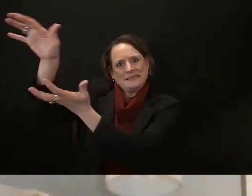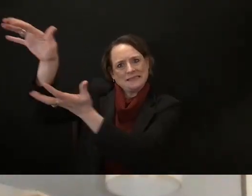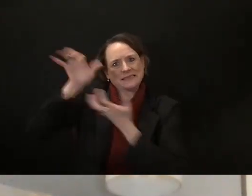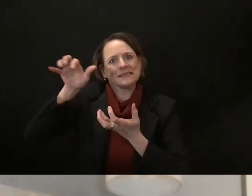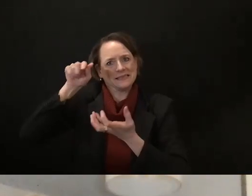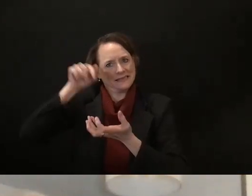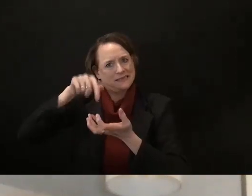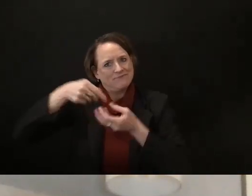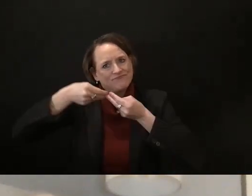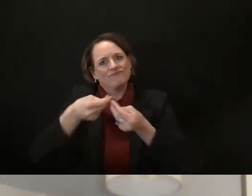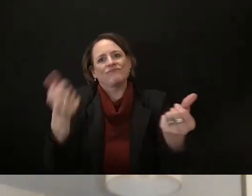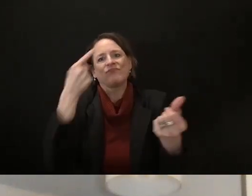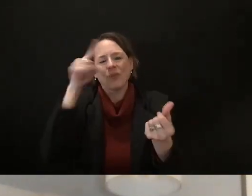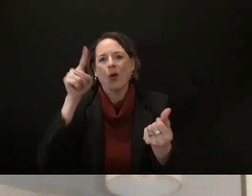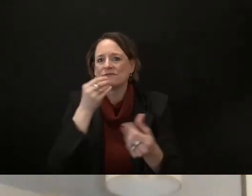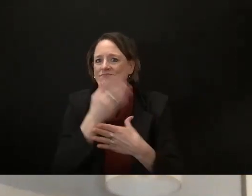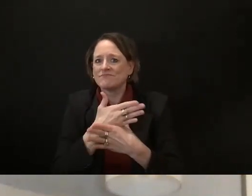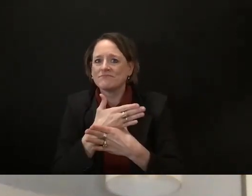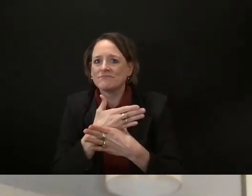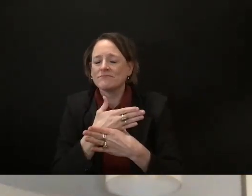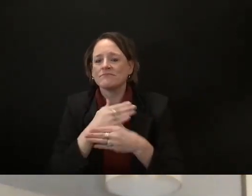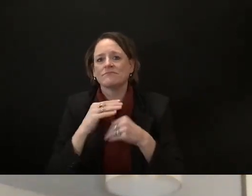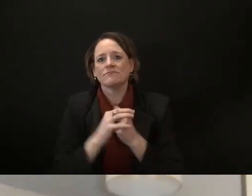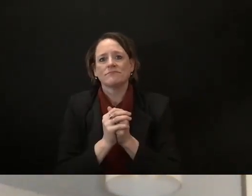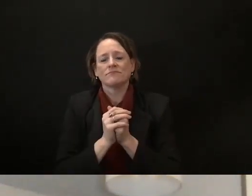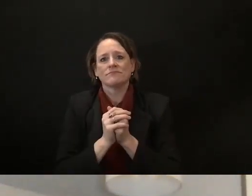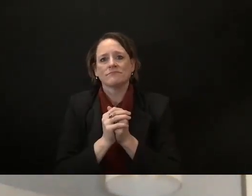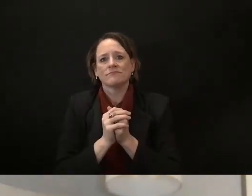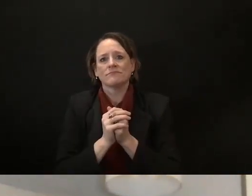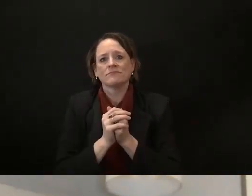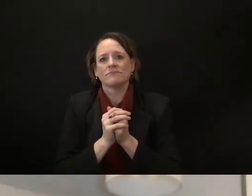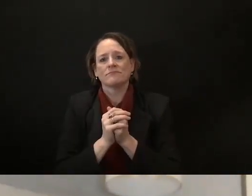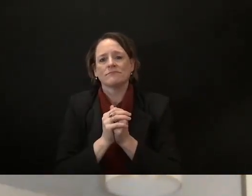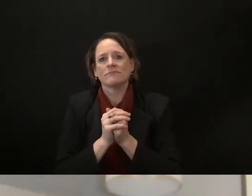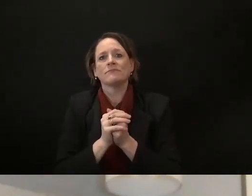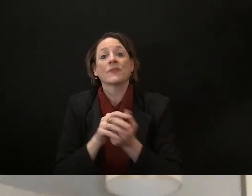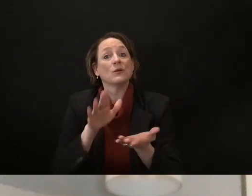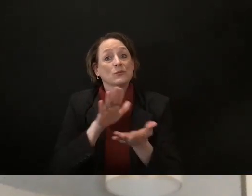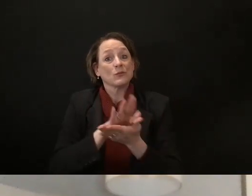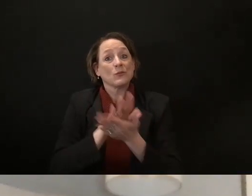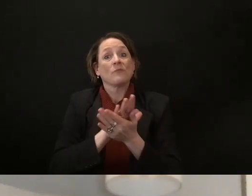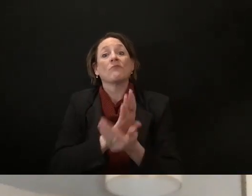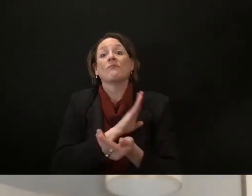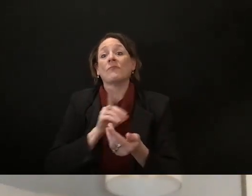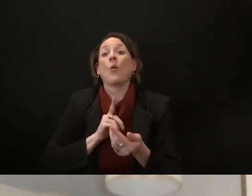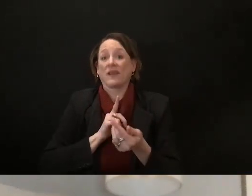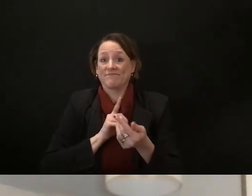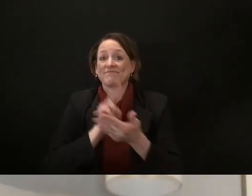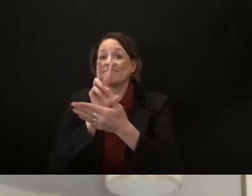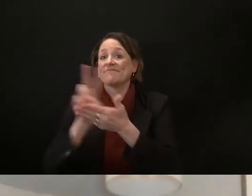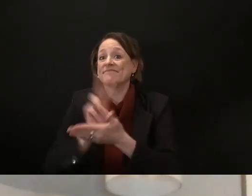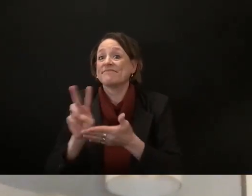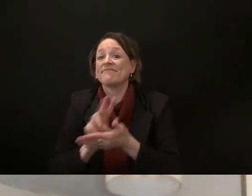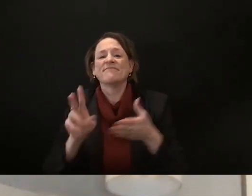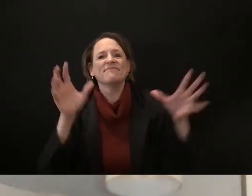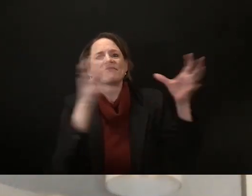to take a vote every two weeks whether they should stay open or not uh they also want to require a heightened threshold of about uh schools staying open or not